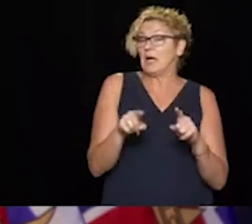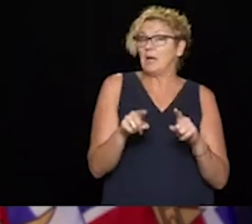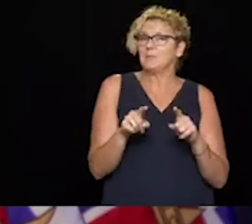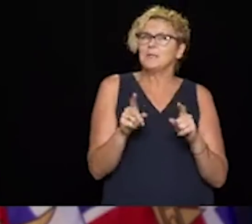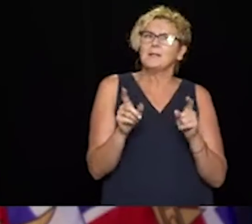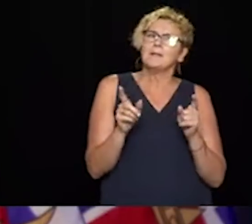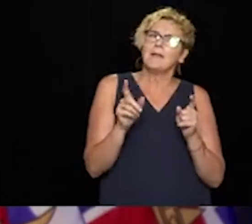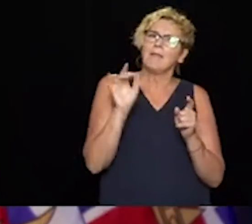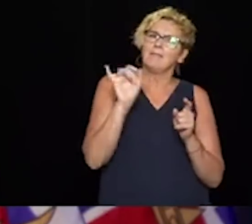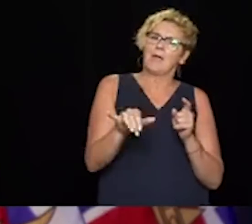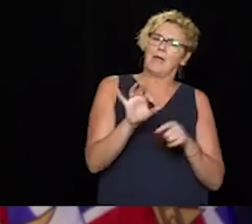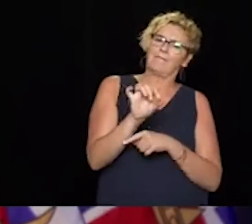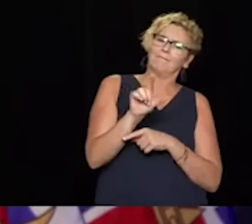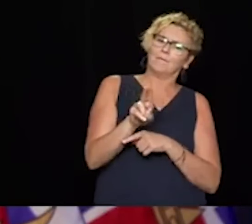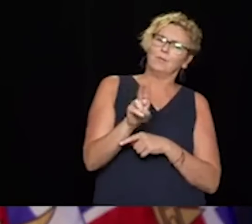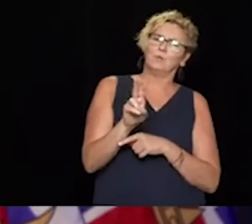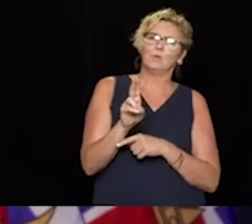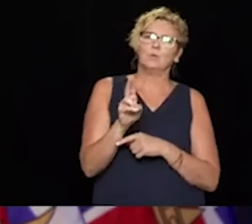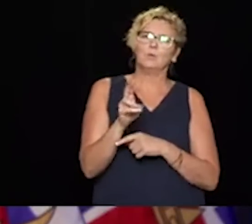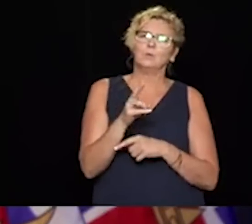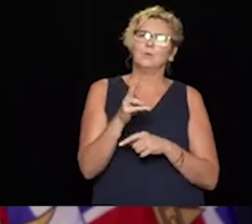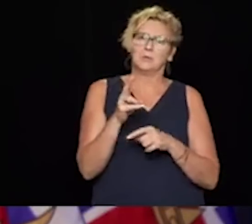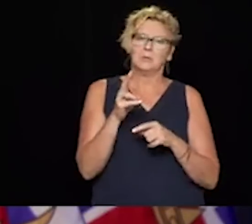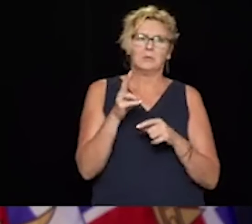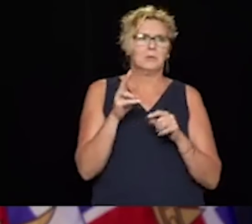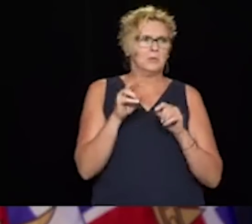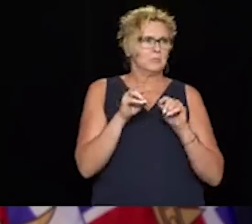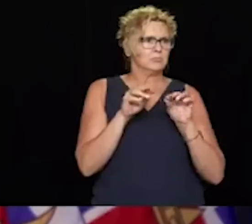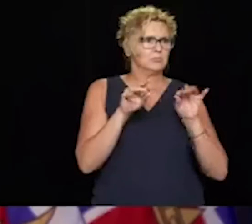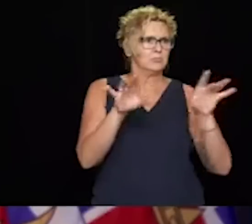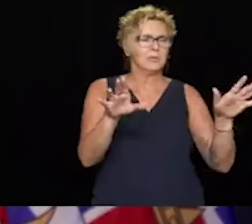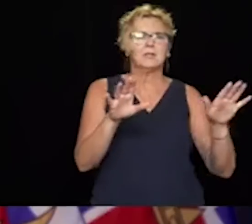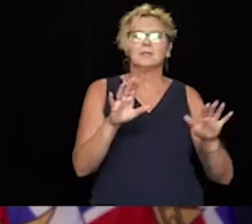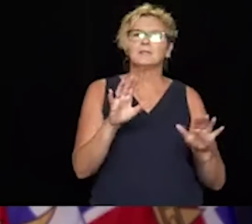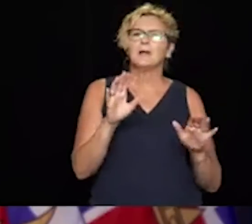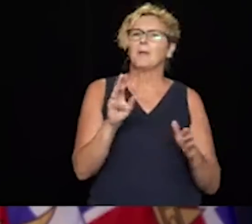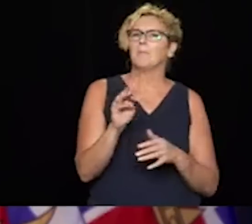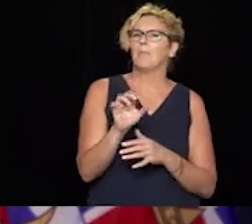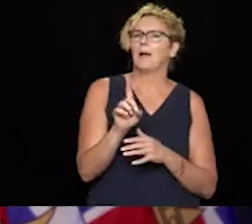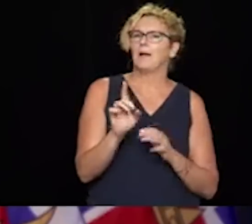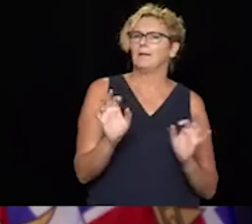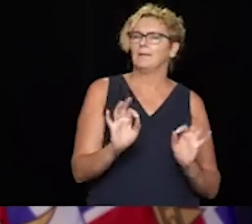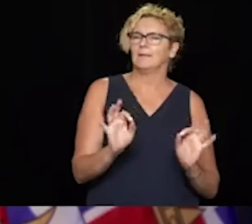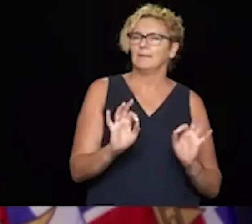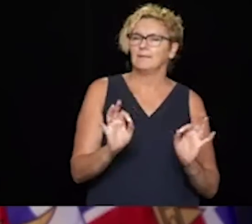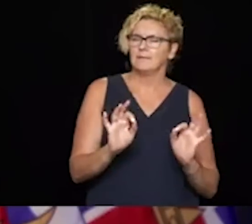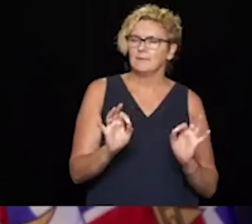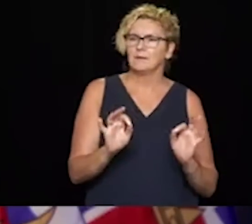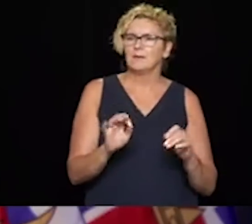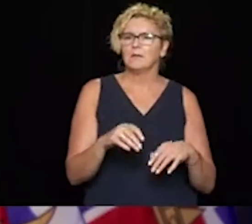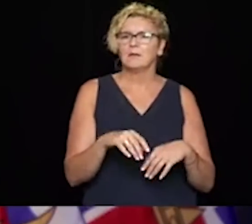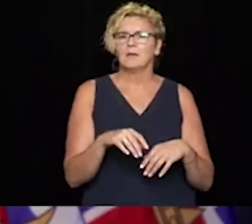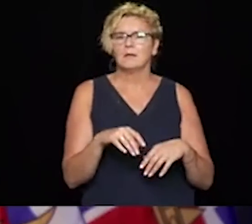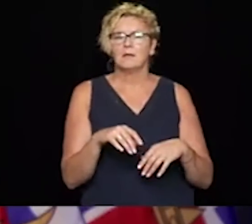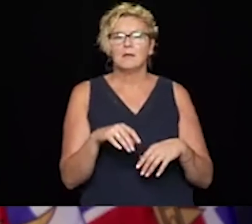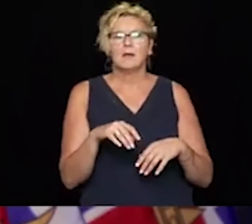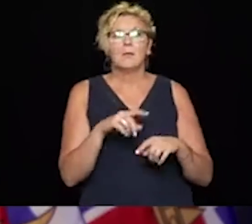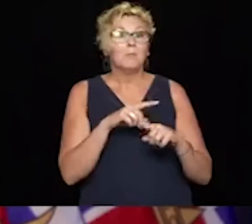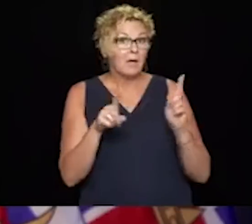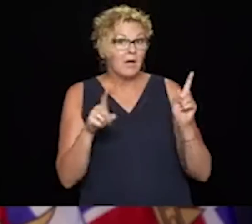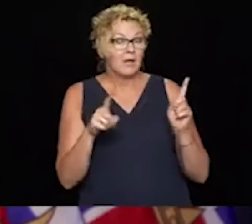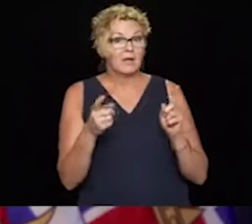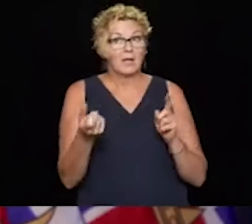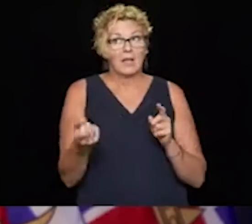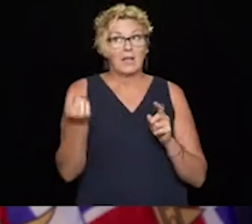that causes more severe illness in older people. We know that. So that was part of our season. then later in our season we had more